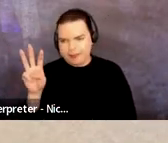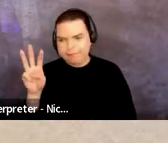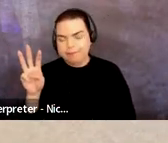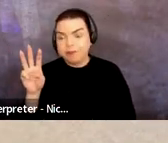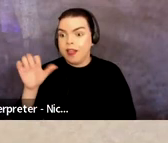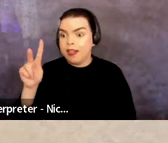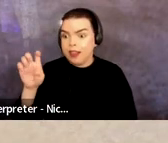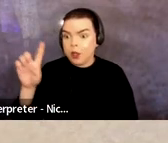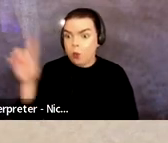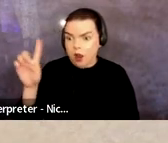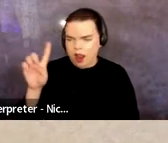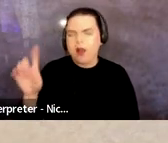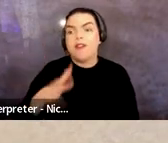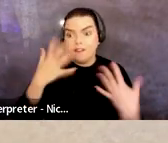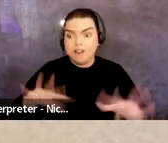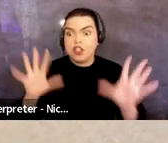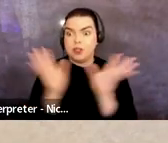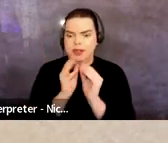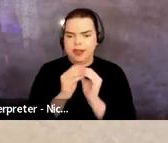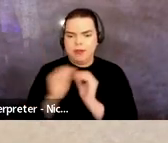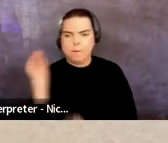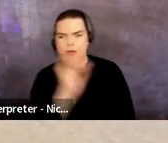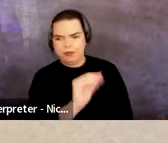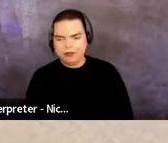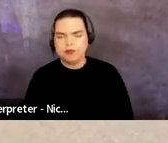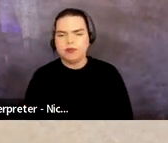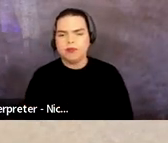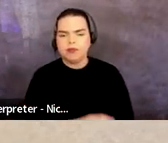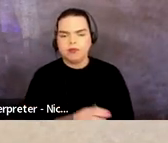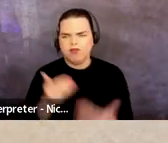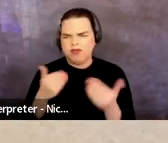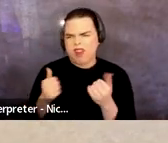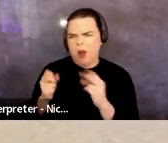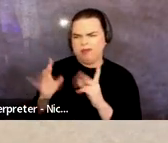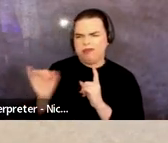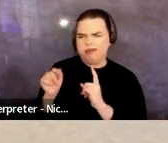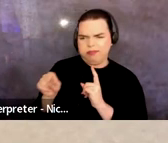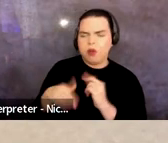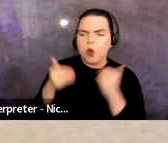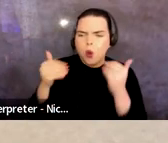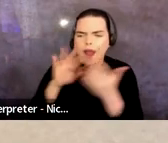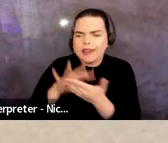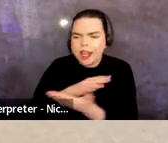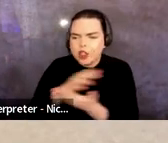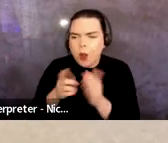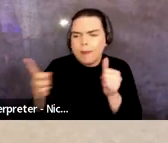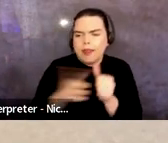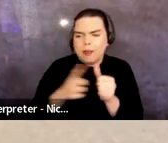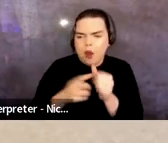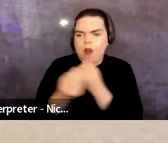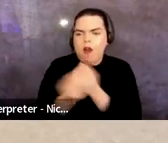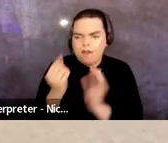to do that will be up following this meeting and I'm posting it here. You can go ahead and schedule a preliminary office hour session.